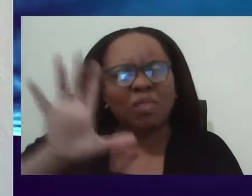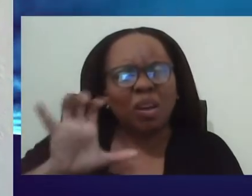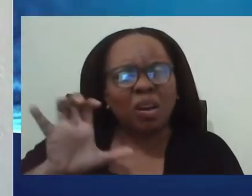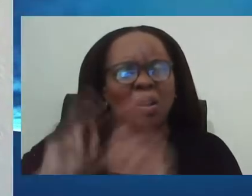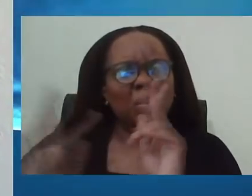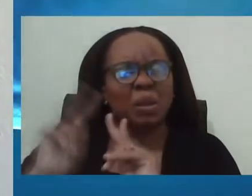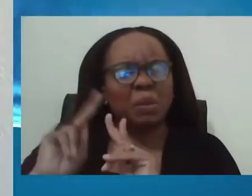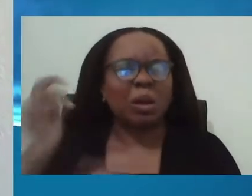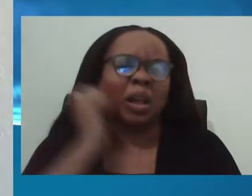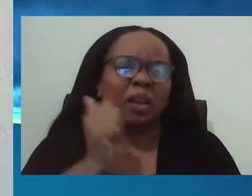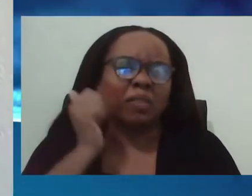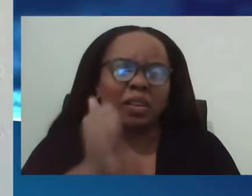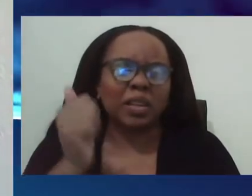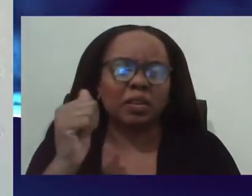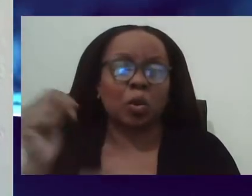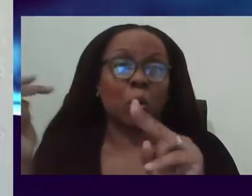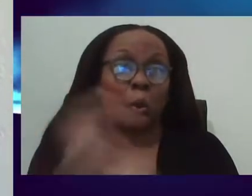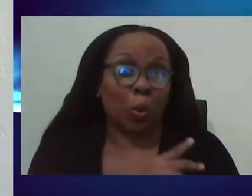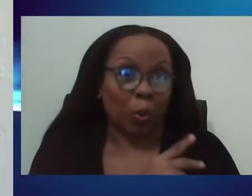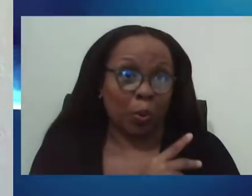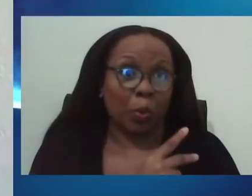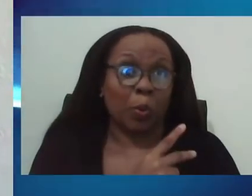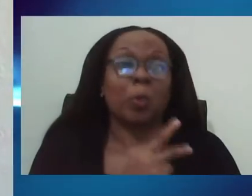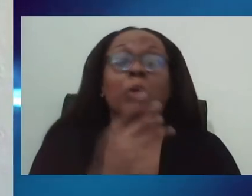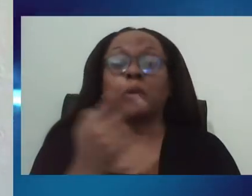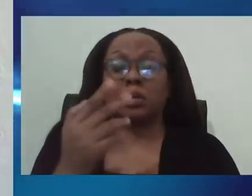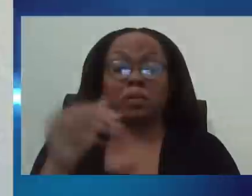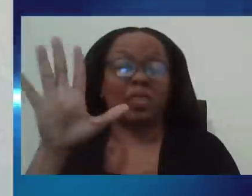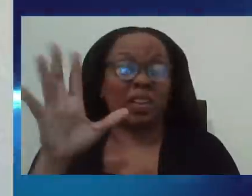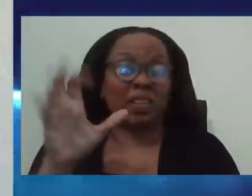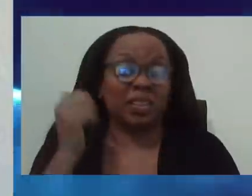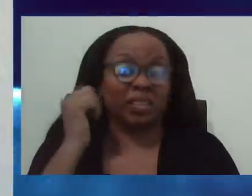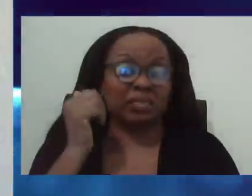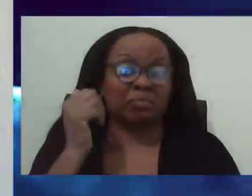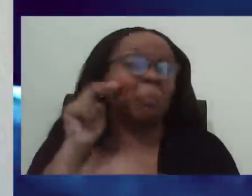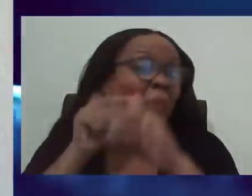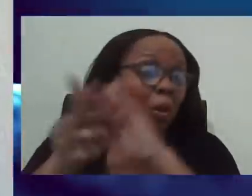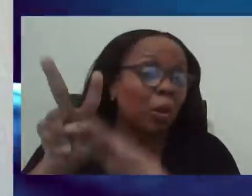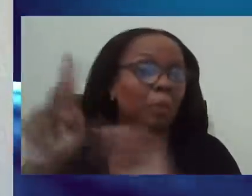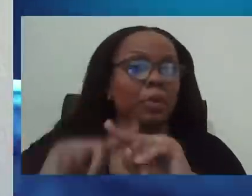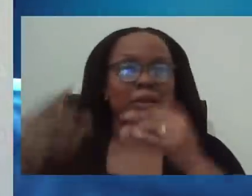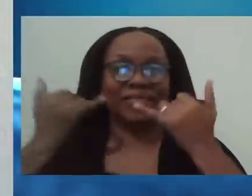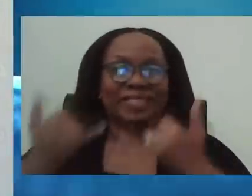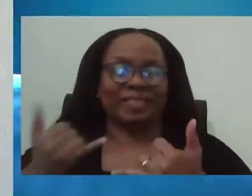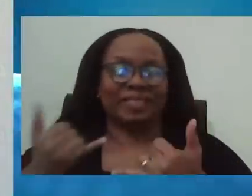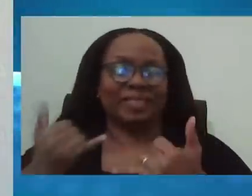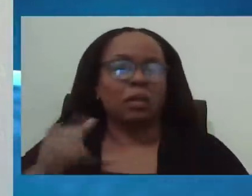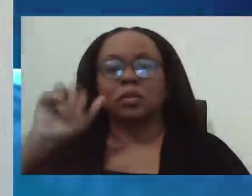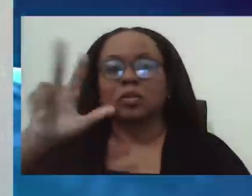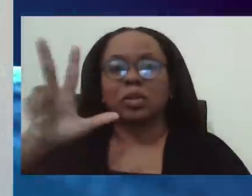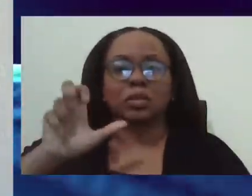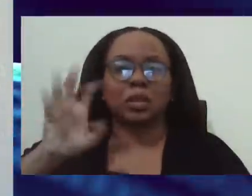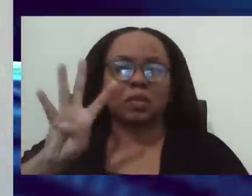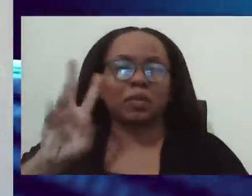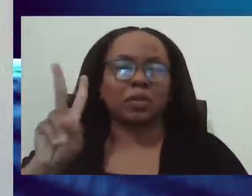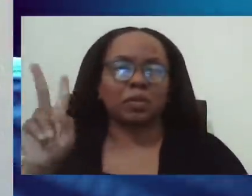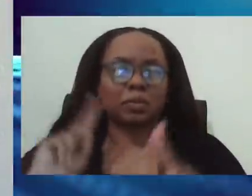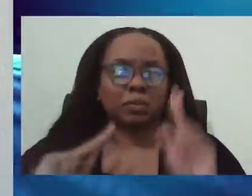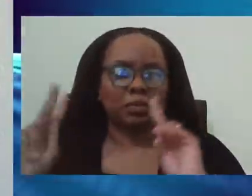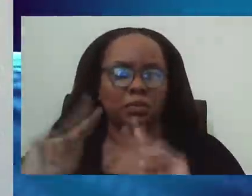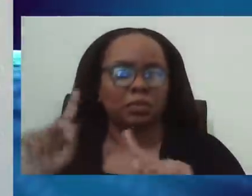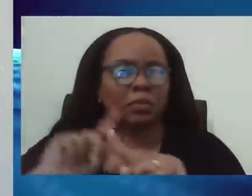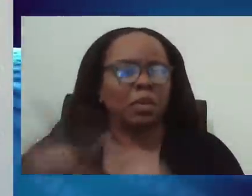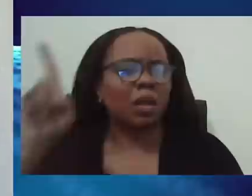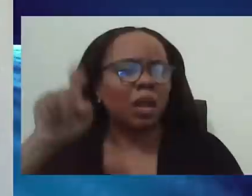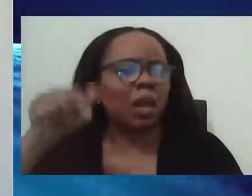sort of a worst-case scenario. And now we are at 342. There are a few things we need to remember